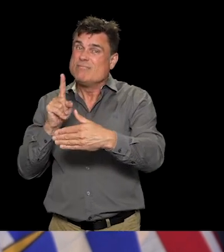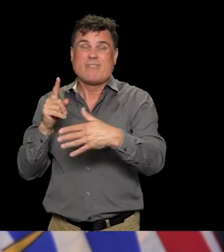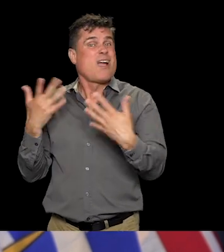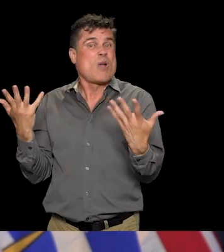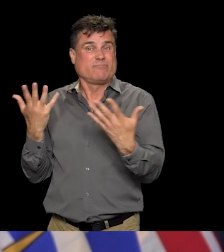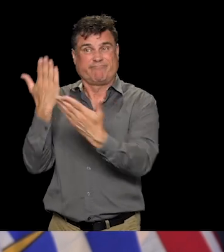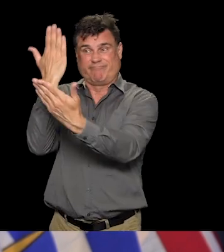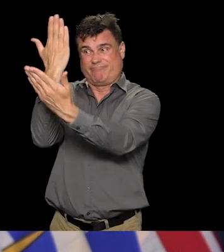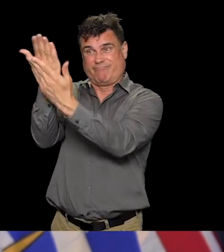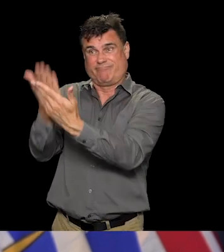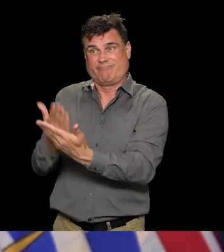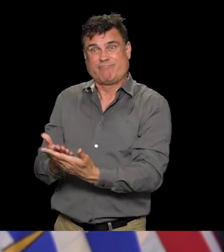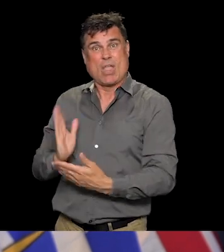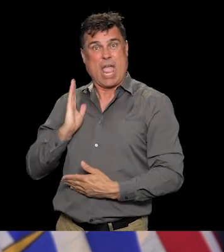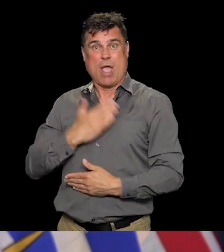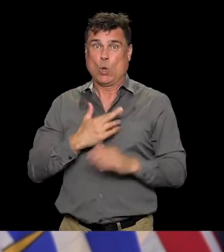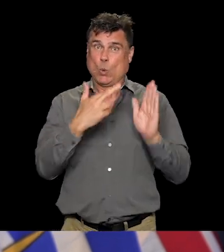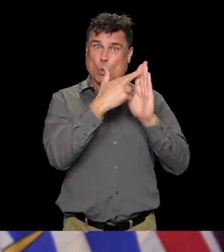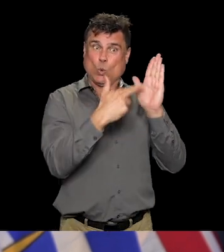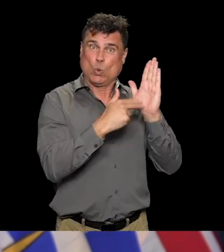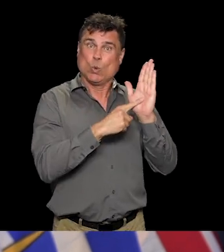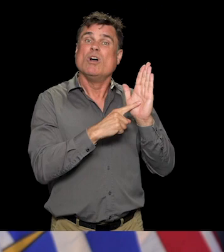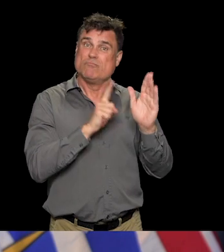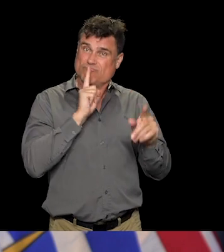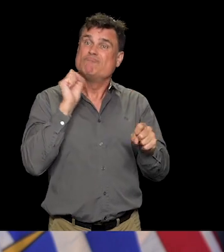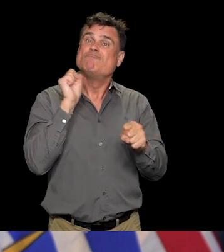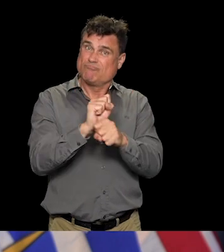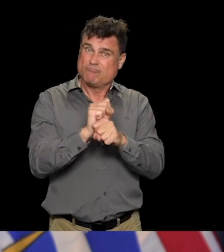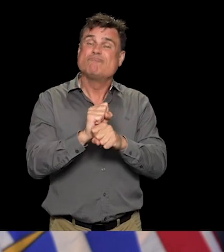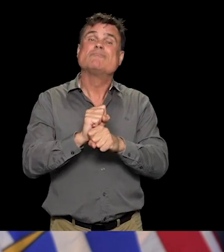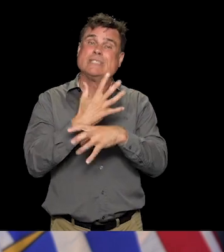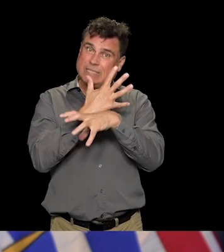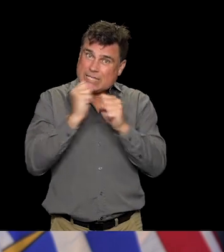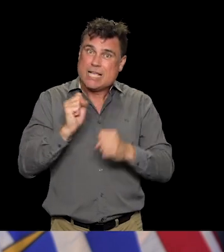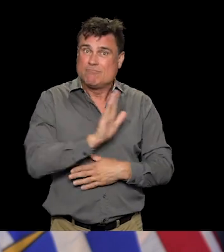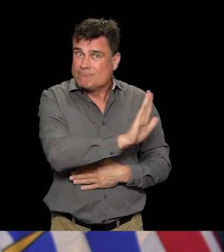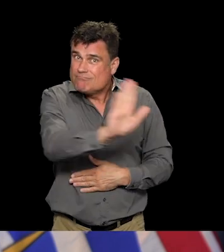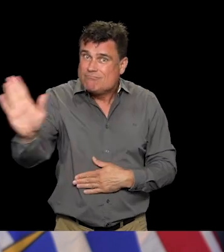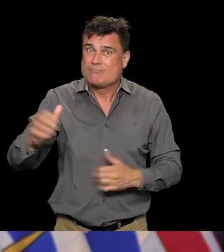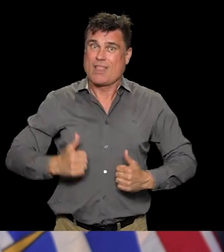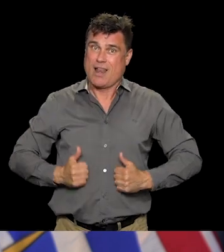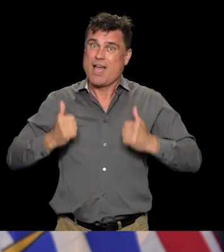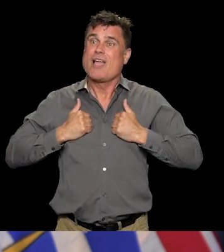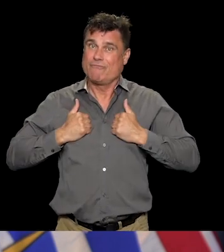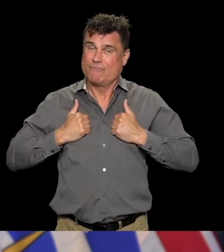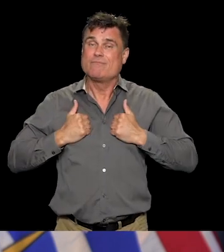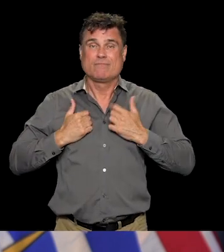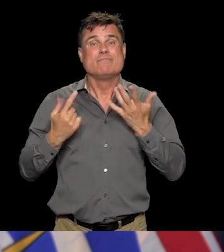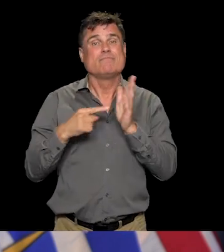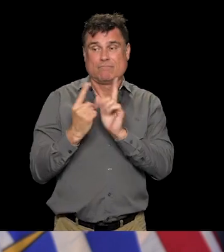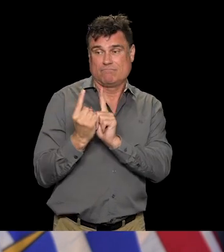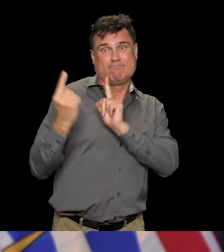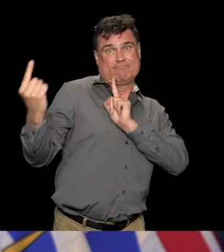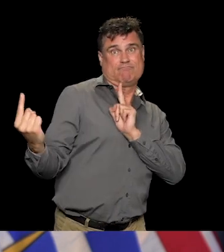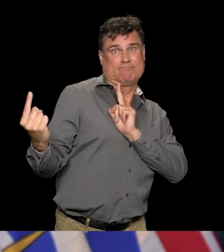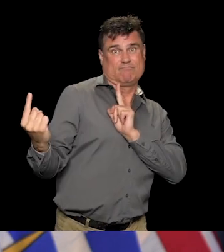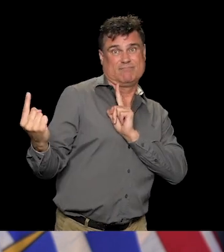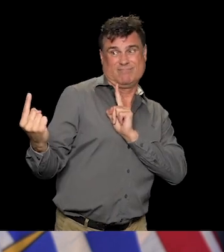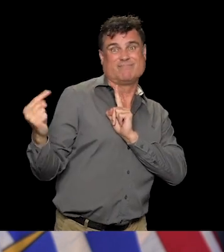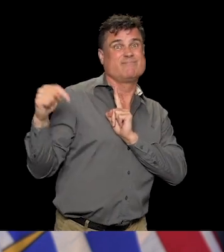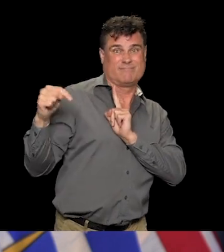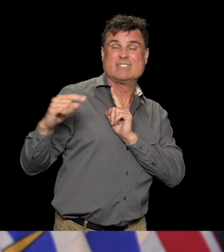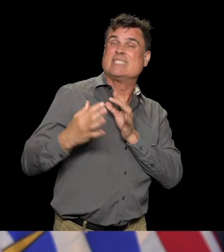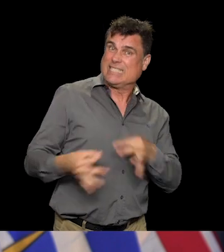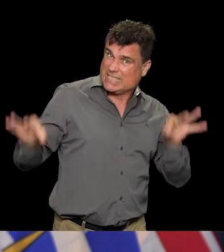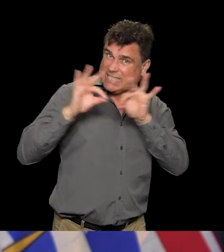trying to titrate and put in place in ways that are more strategic so that we don't have to go back to some of those